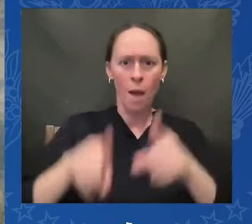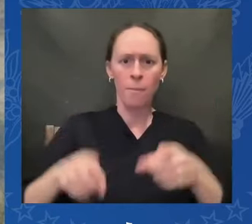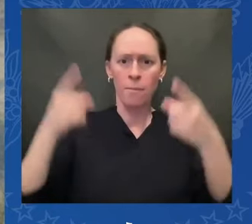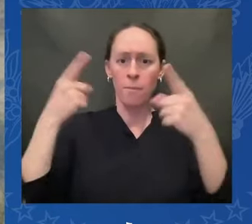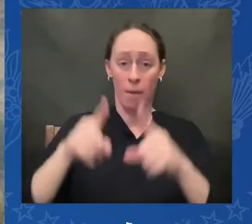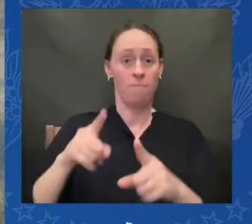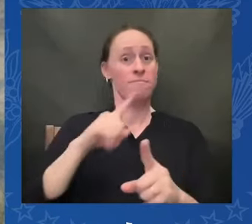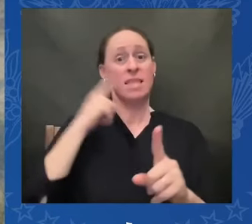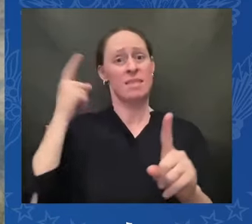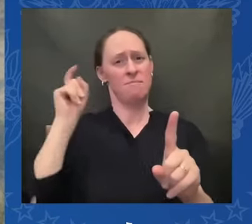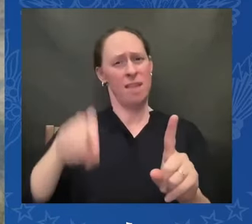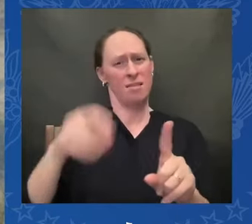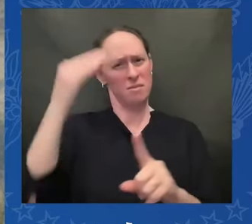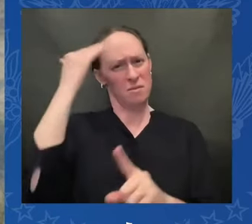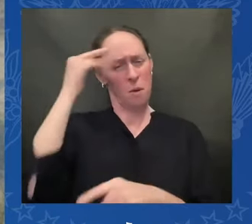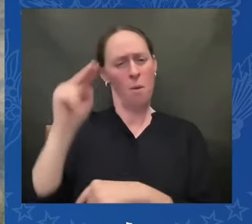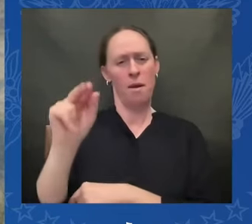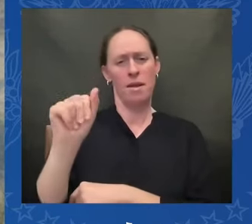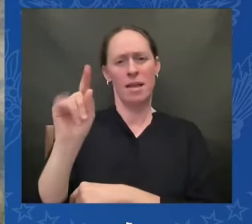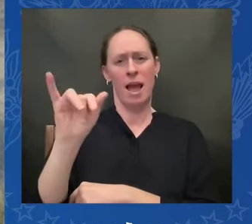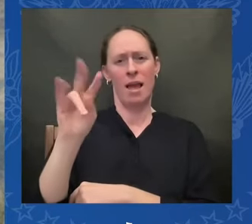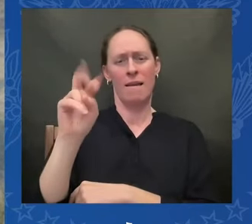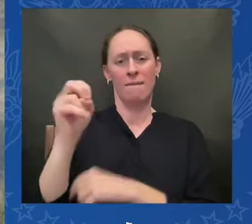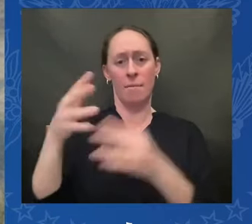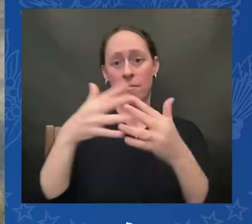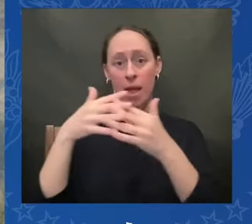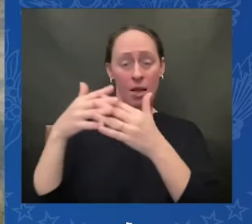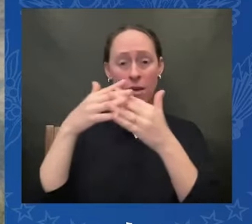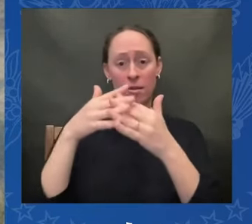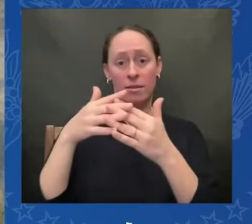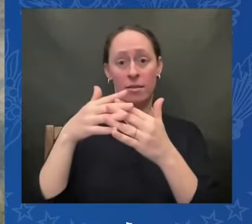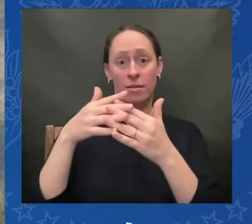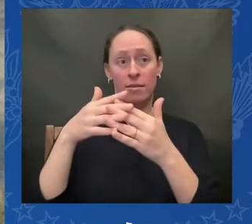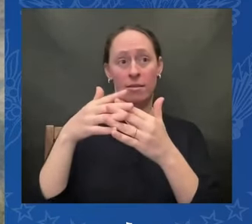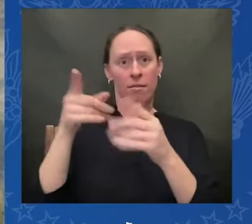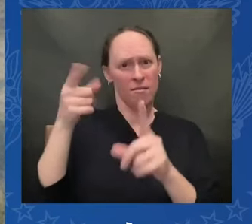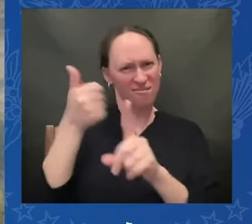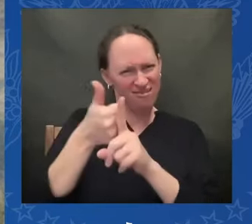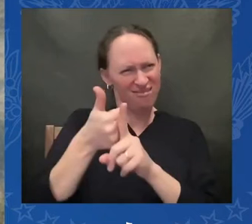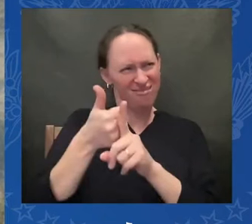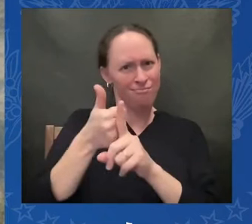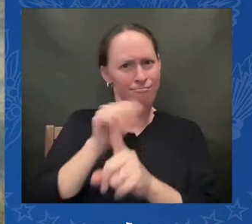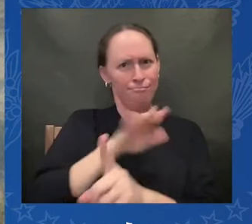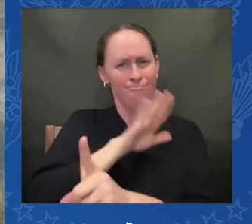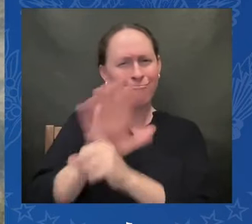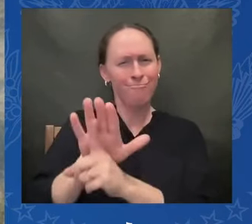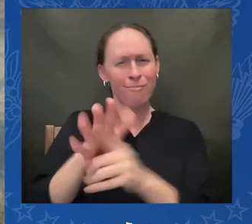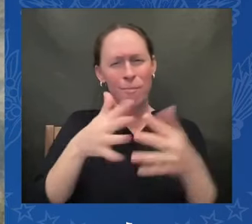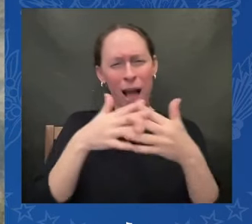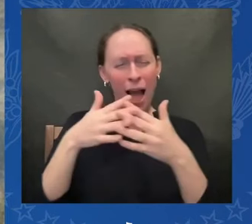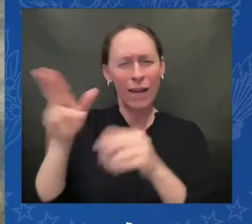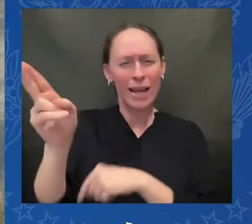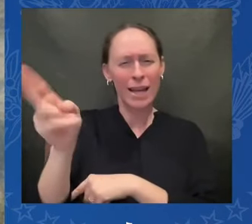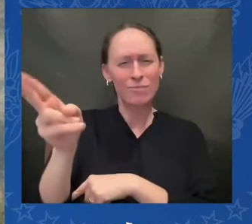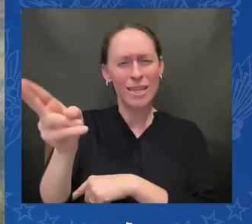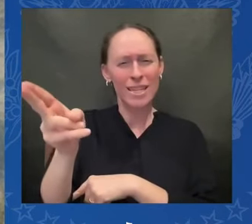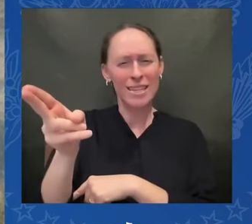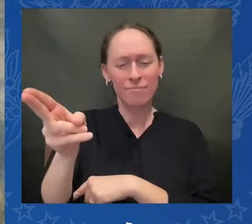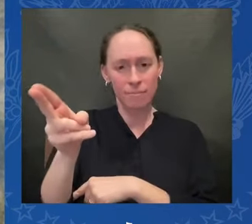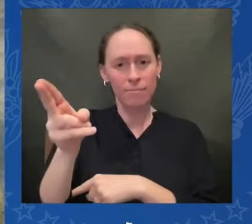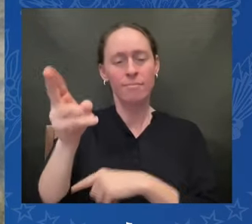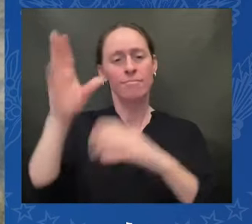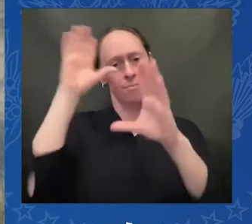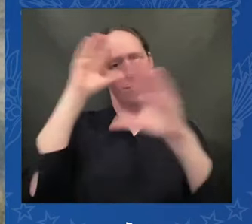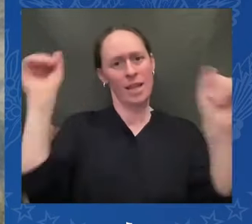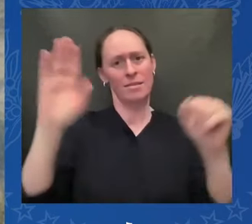has been a champion for Indian country committed to doing what is right for our people it is the